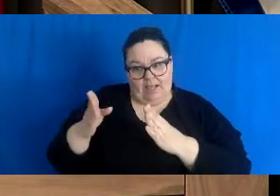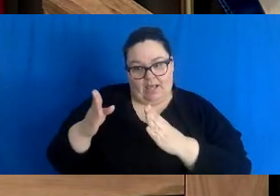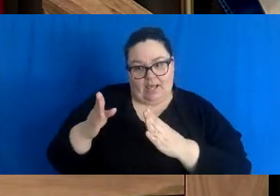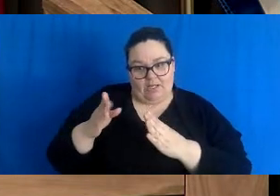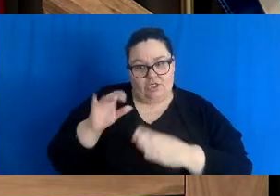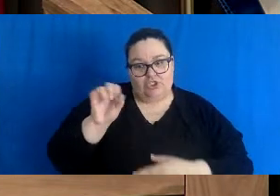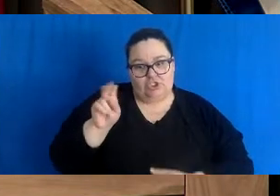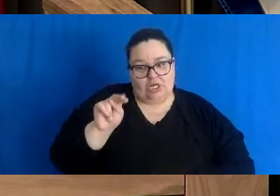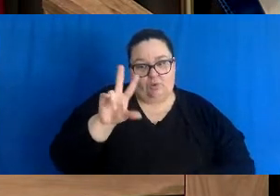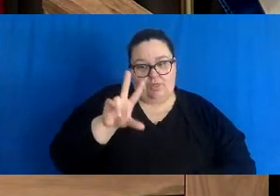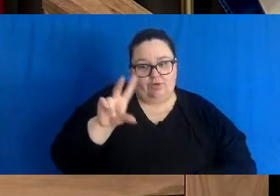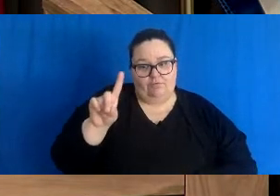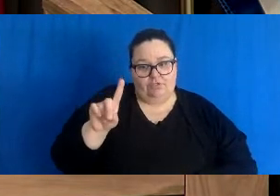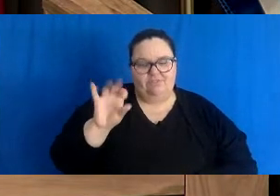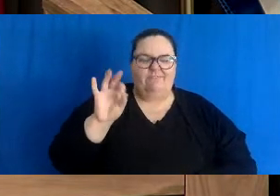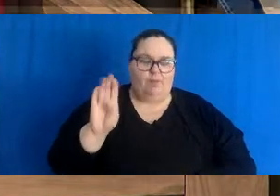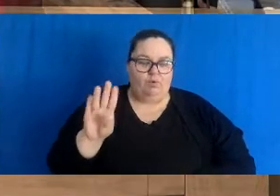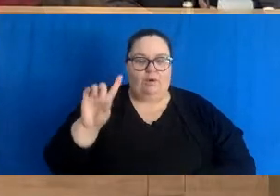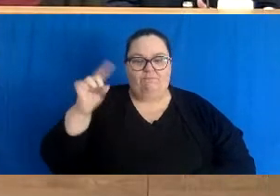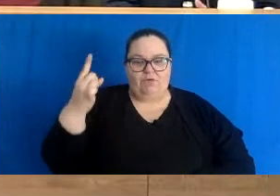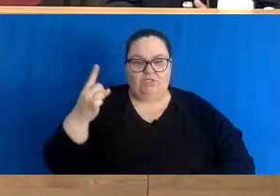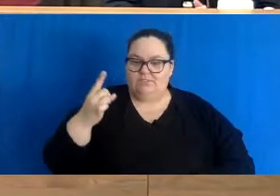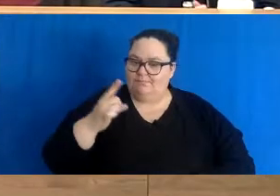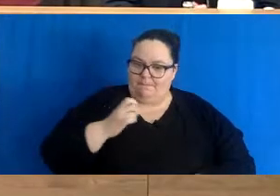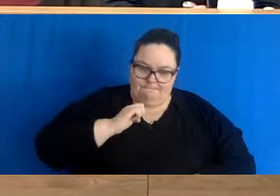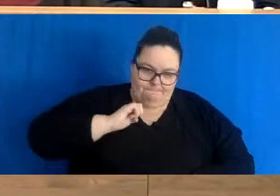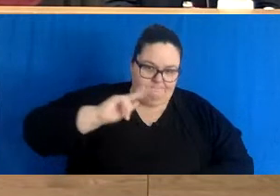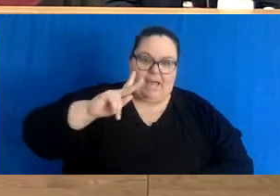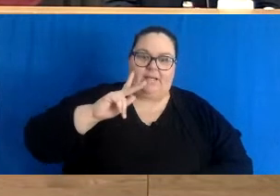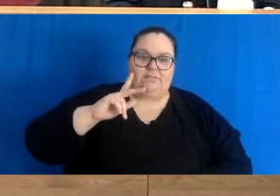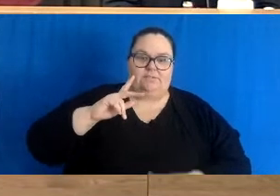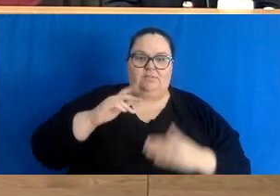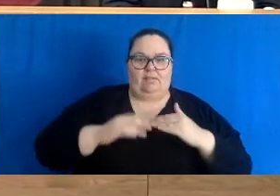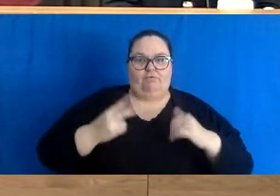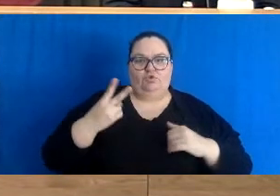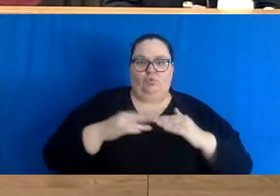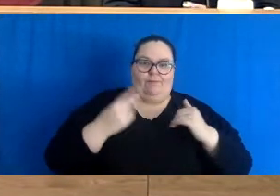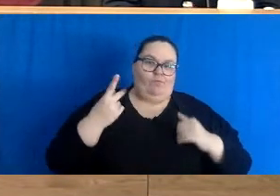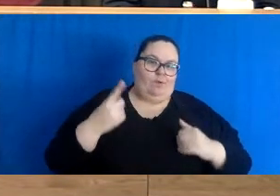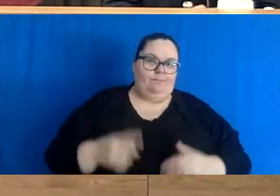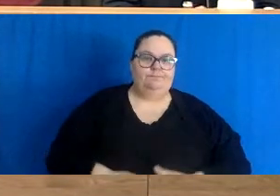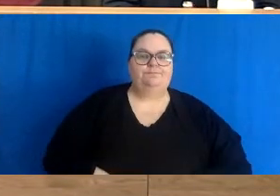on the 1st of February. Thank you both. Nathan DeLong with the Miramichi leader.